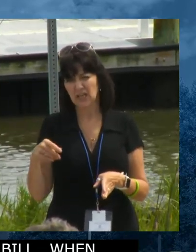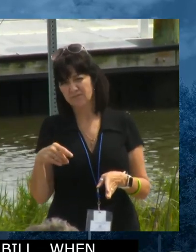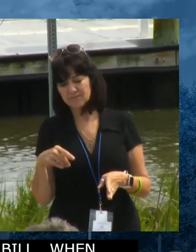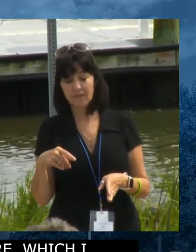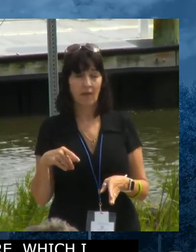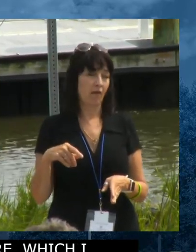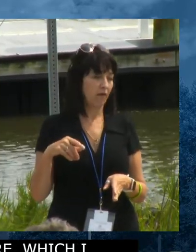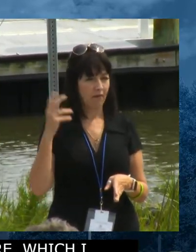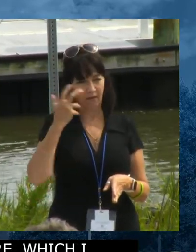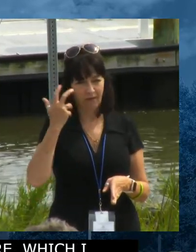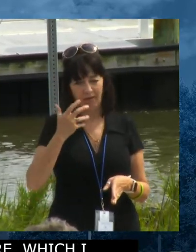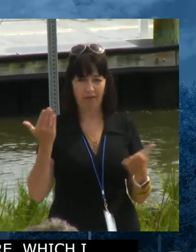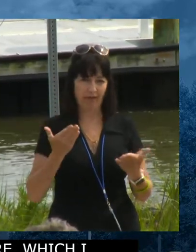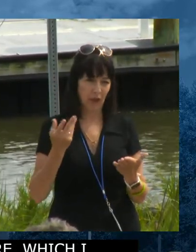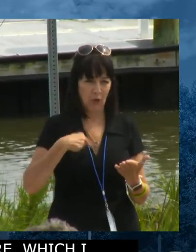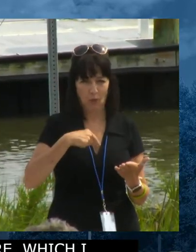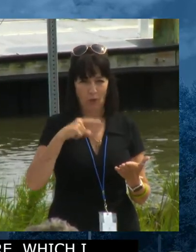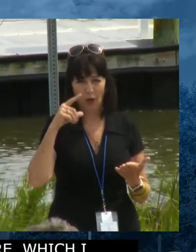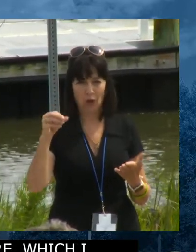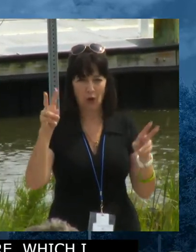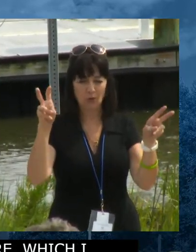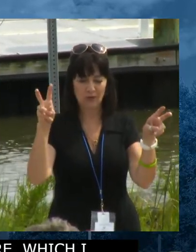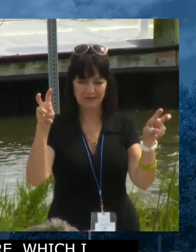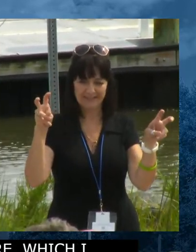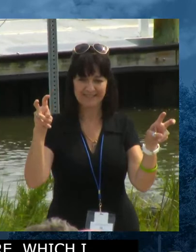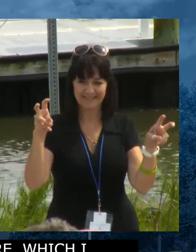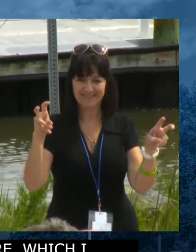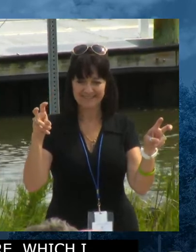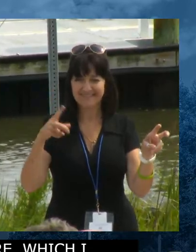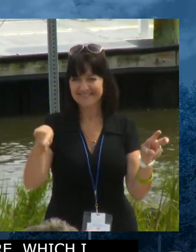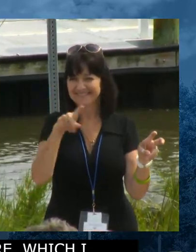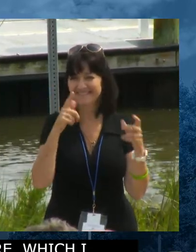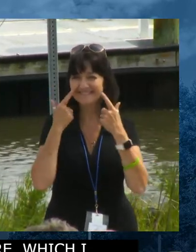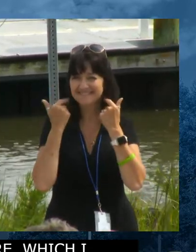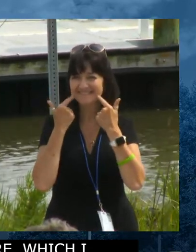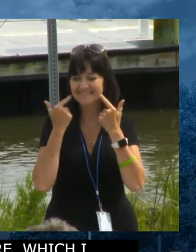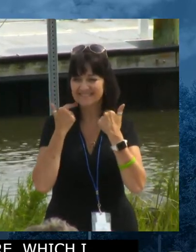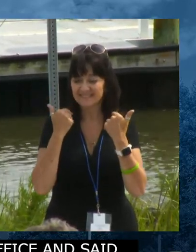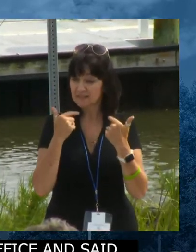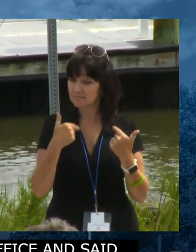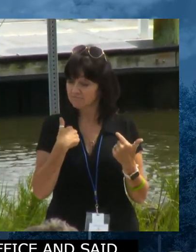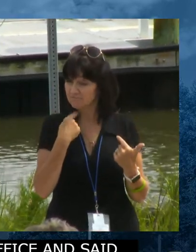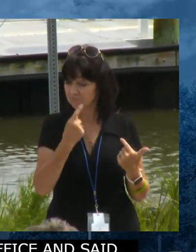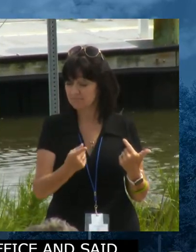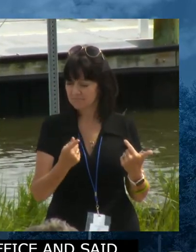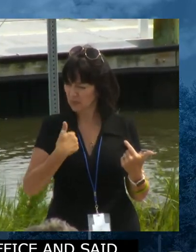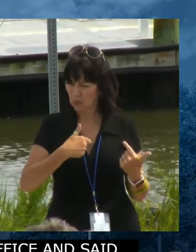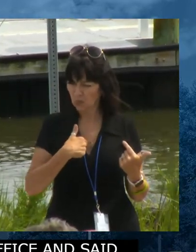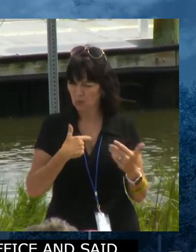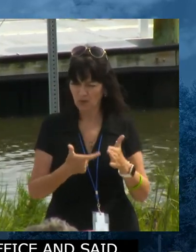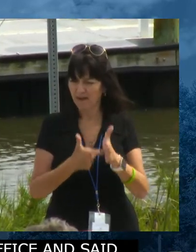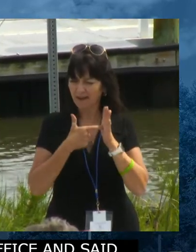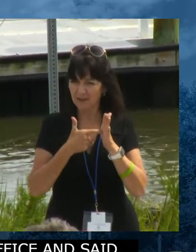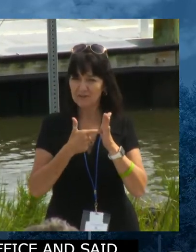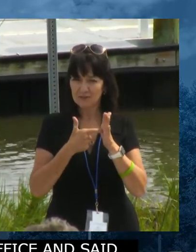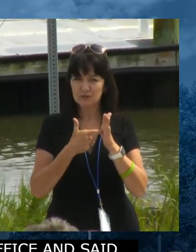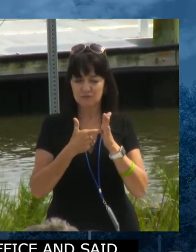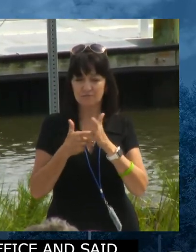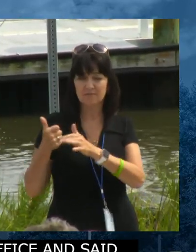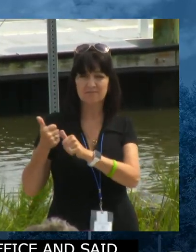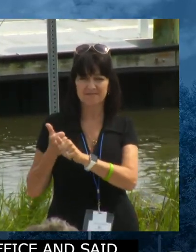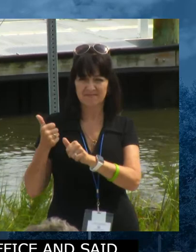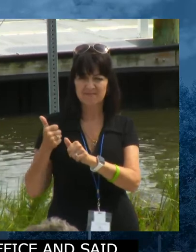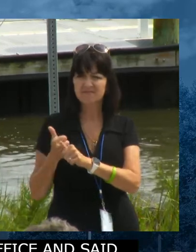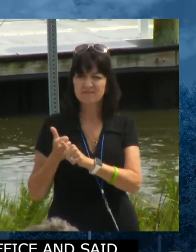Oh, here we go. Right. And, and I said to him, I said, we got to do this. And he's always been a champion for this clean